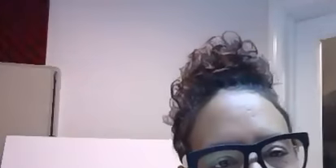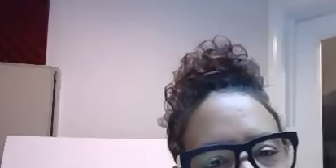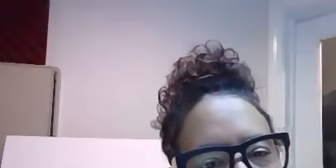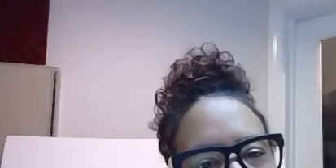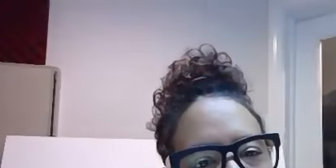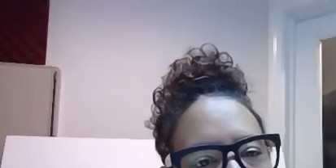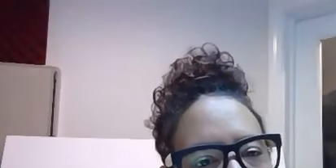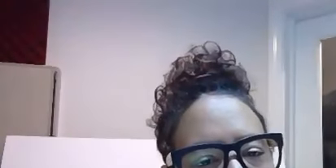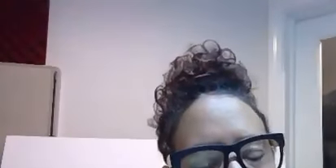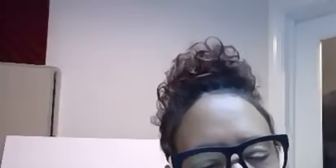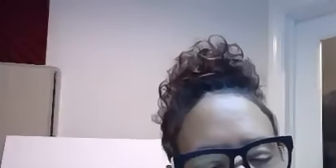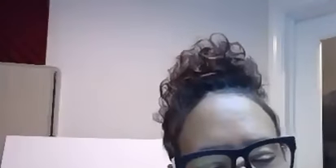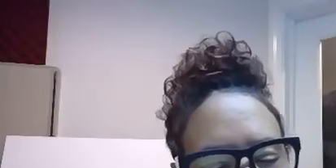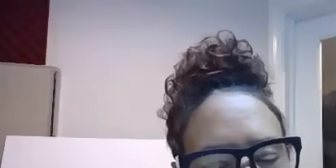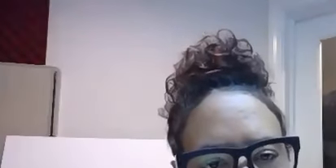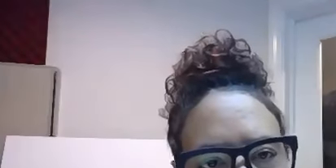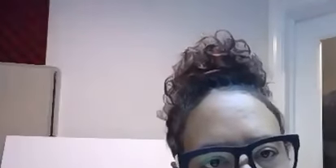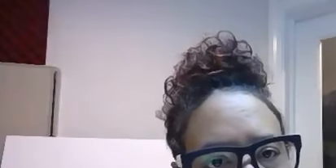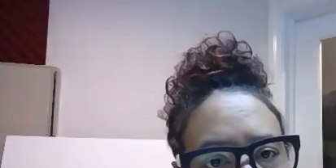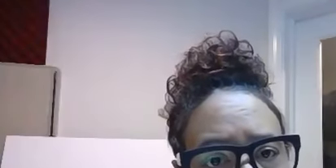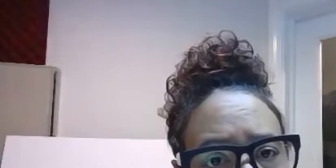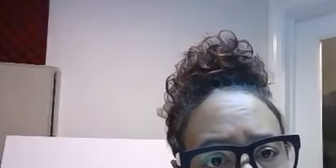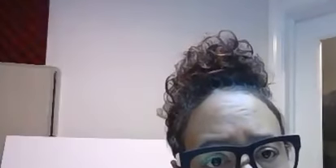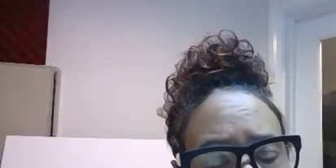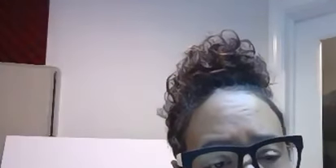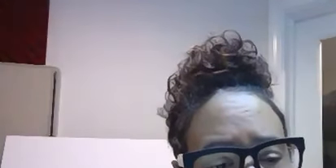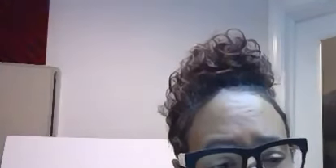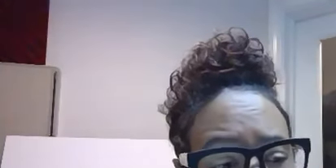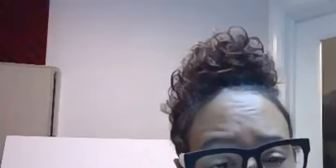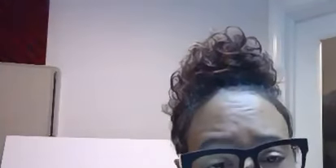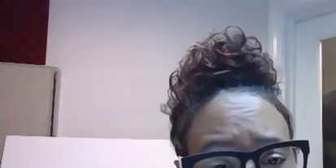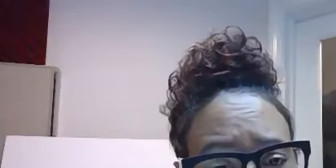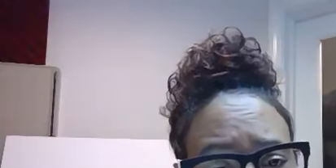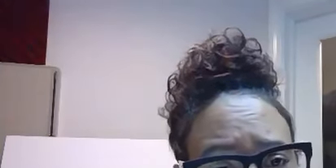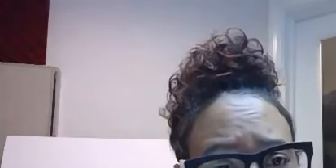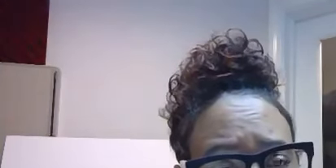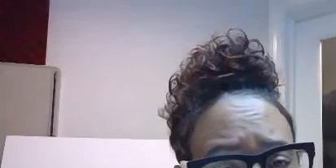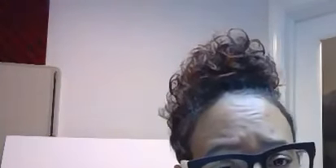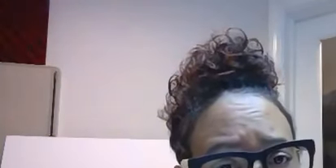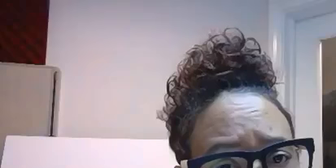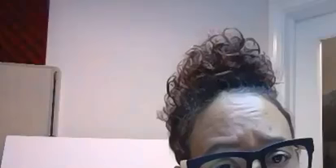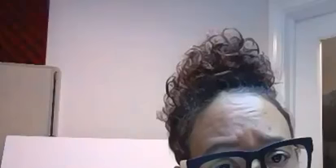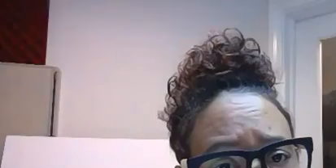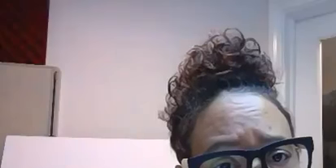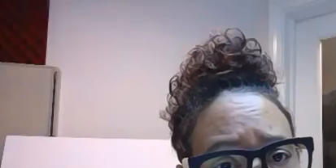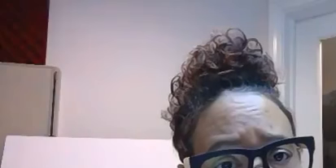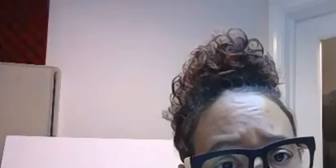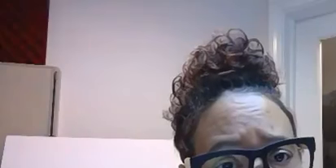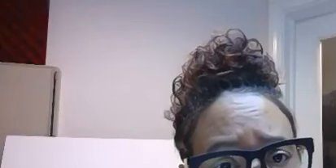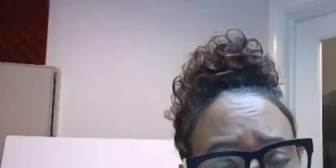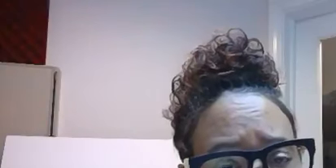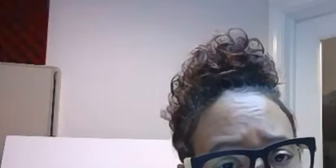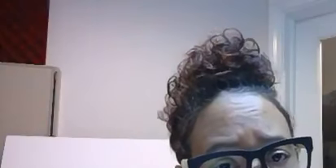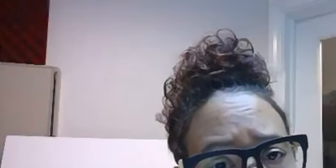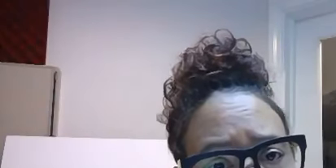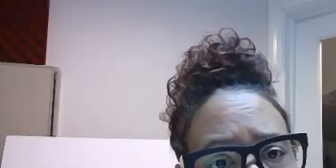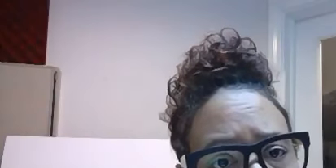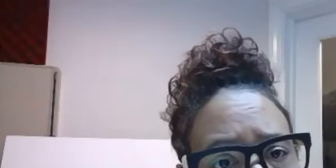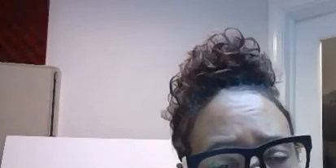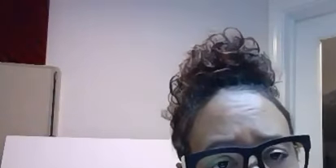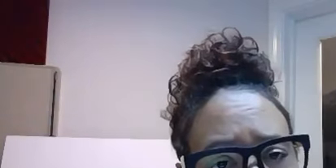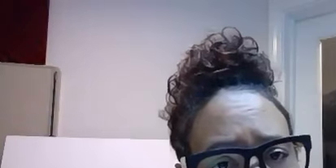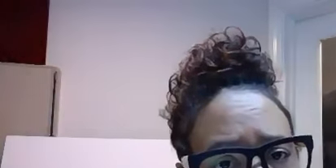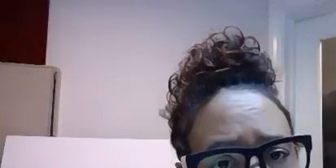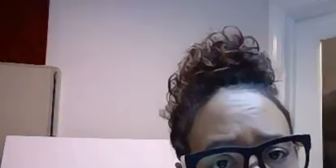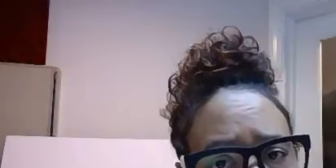worries i i echo a lot of what shalanda said you know we're a village here and we're all in this together and there's no one